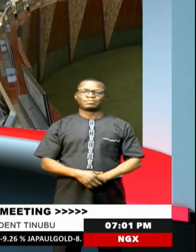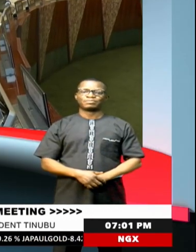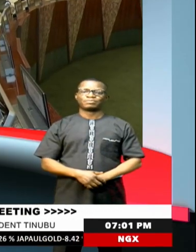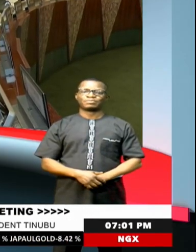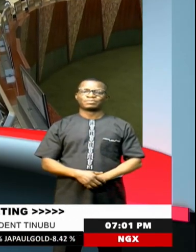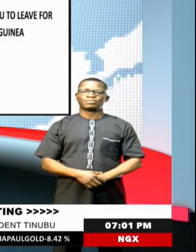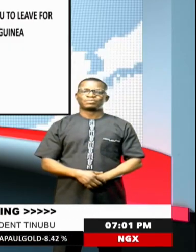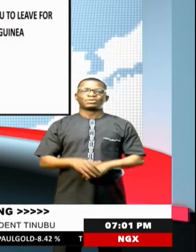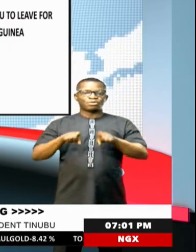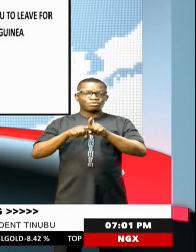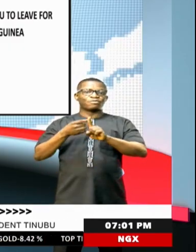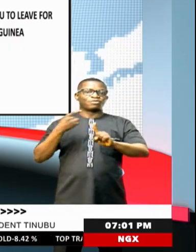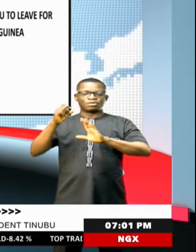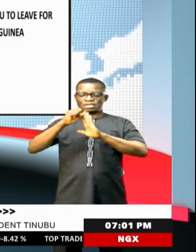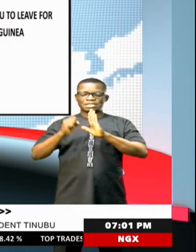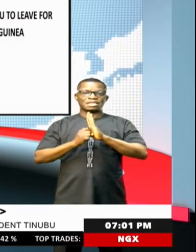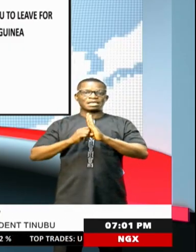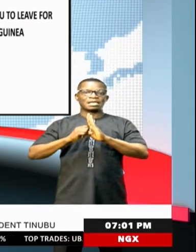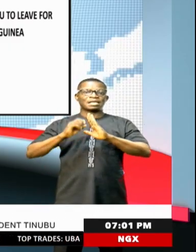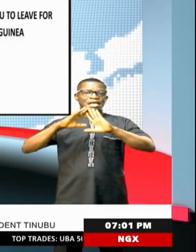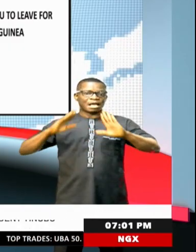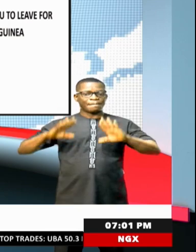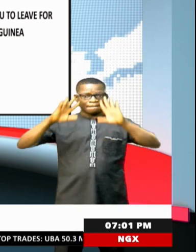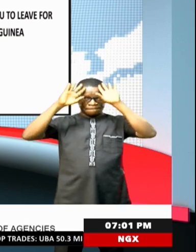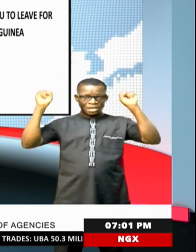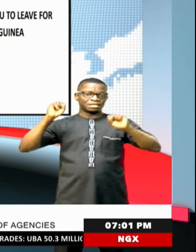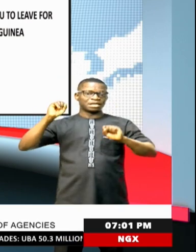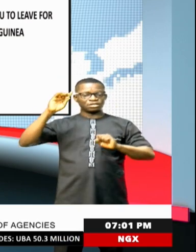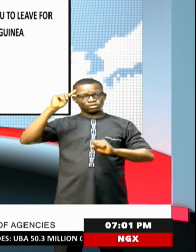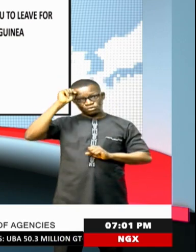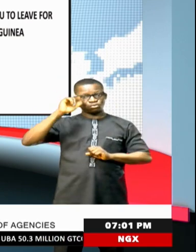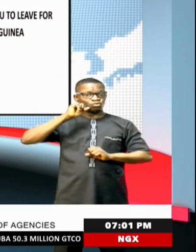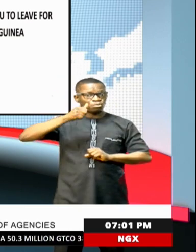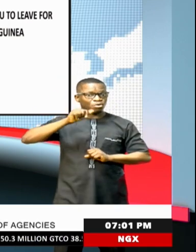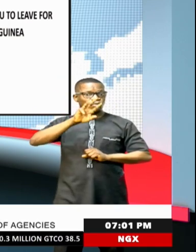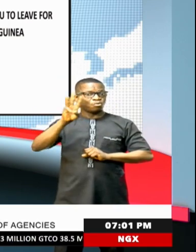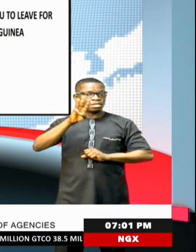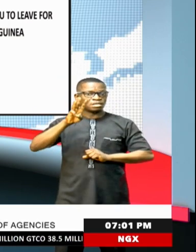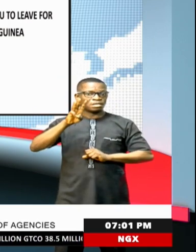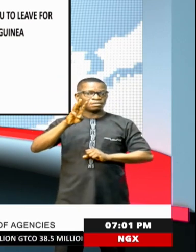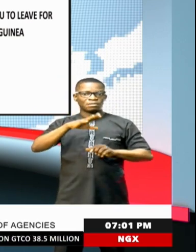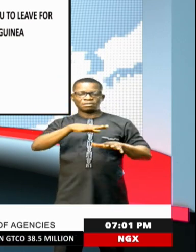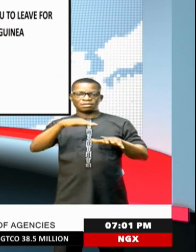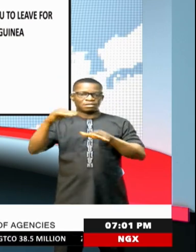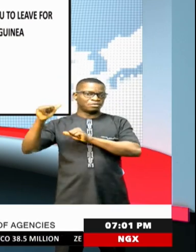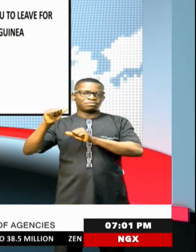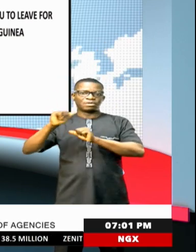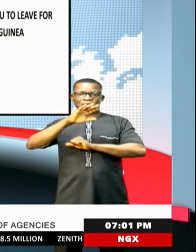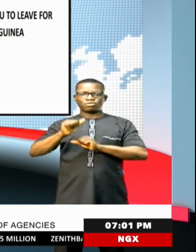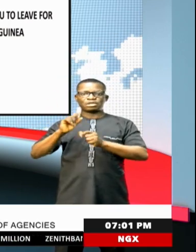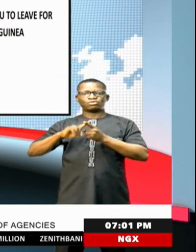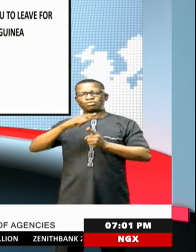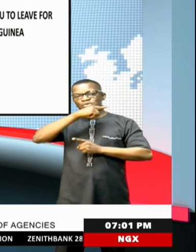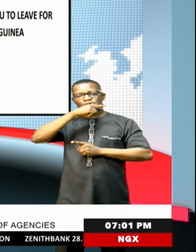Still from the Statehouse, President Tunibu will tomorrow Wednesday depart Abuja for Malabo, Equatorial Guinea on a three-day